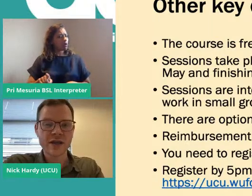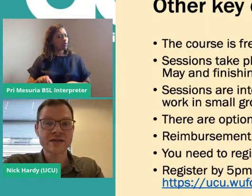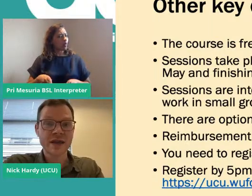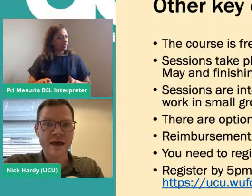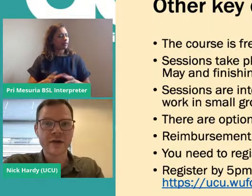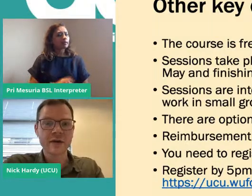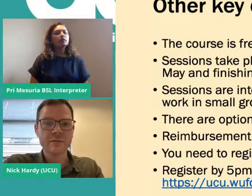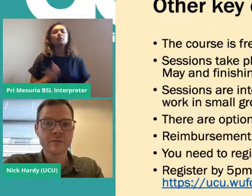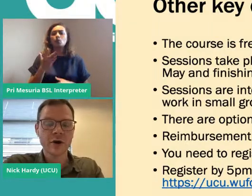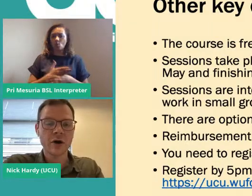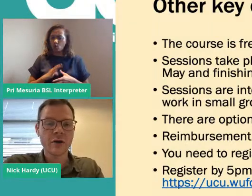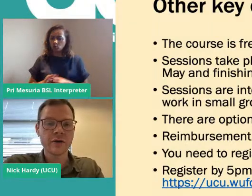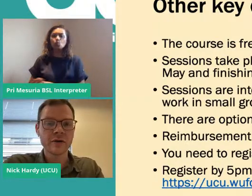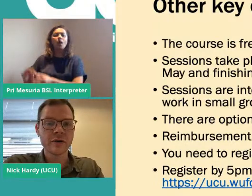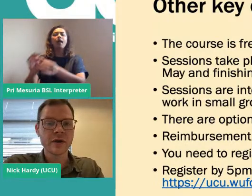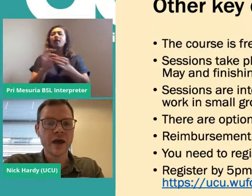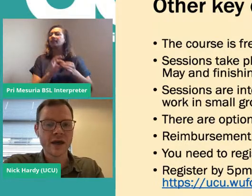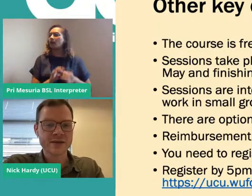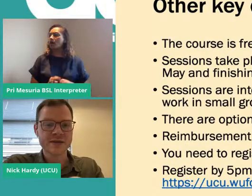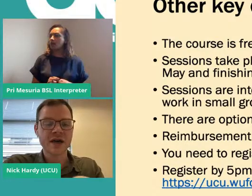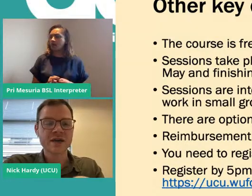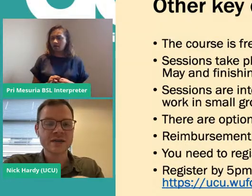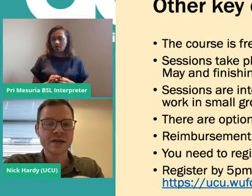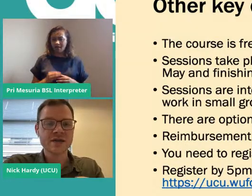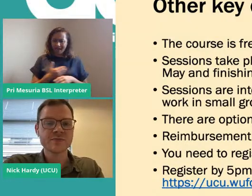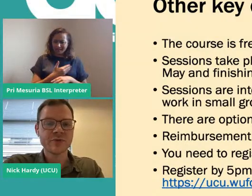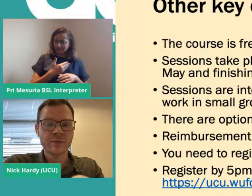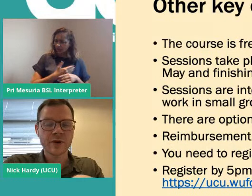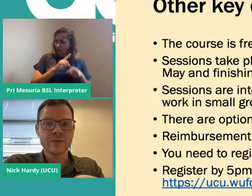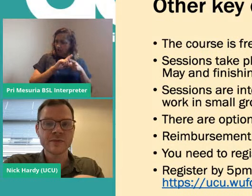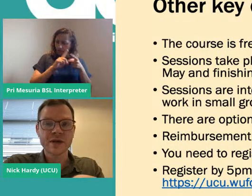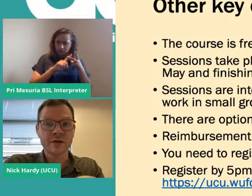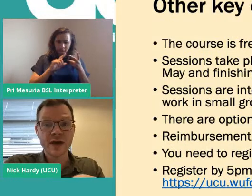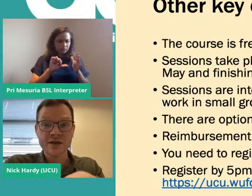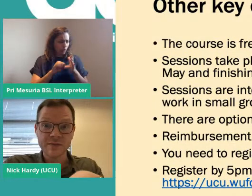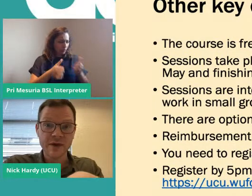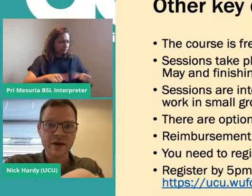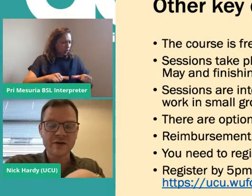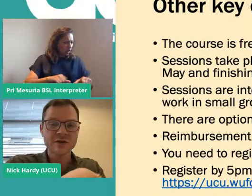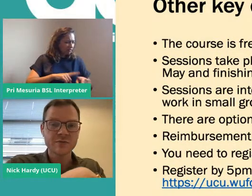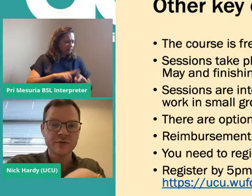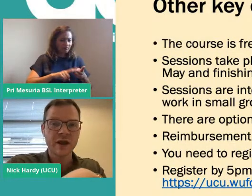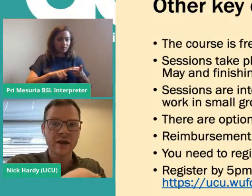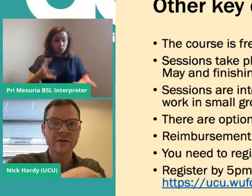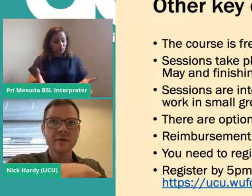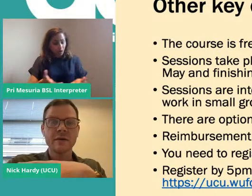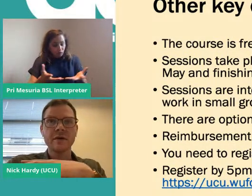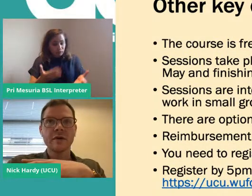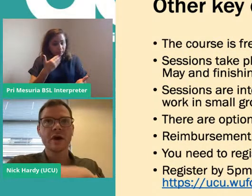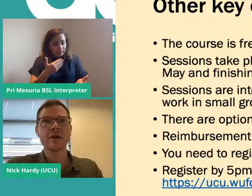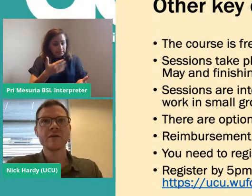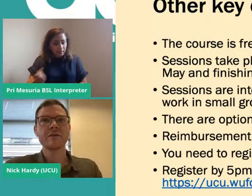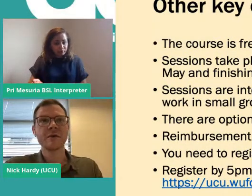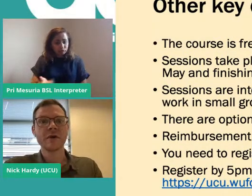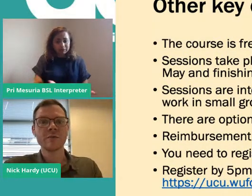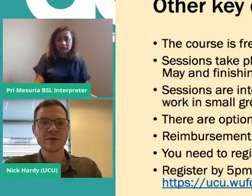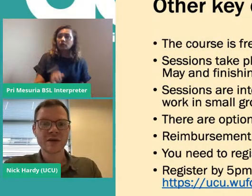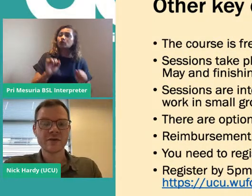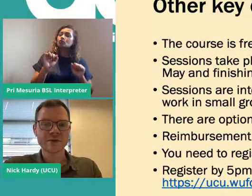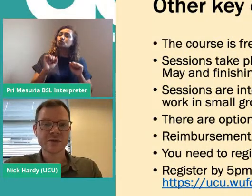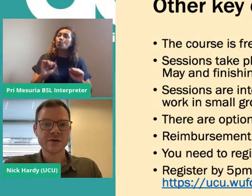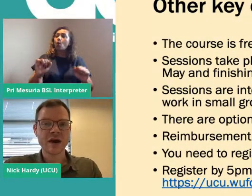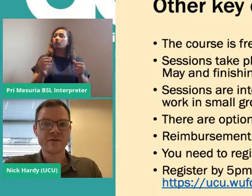you'll be working together on exercises, problems, and you'll actually be encouraged to bring kind of